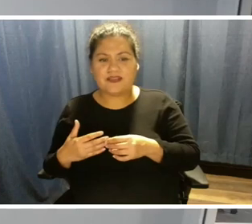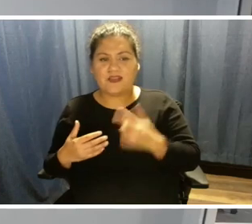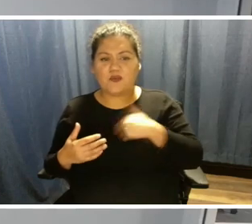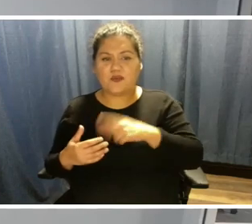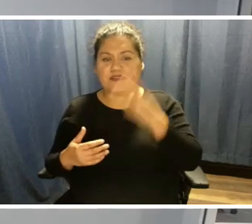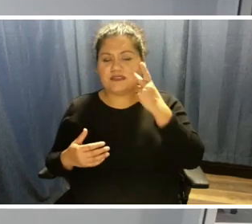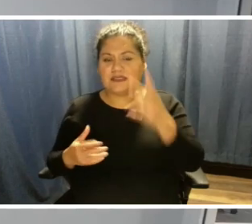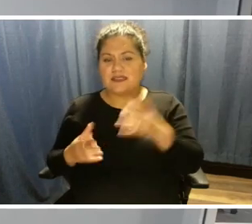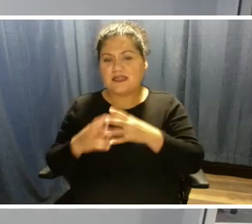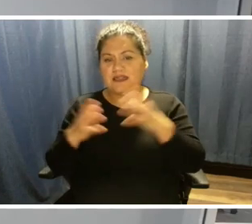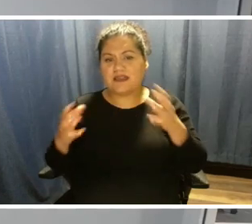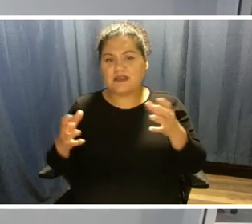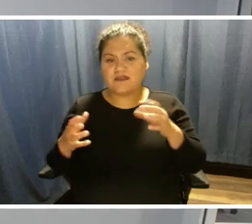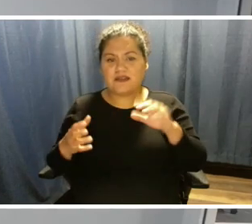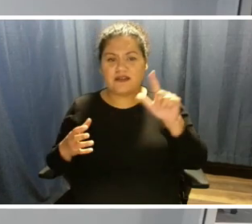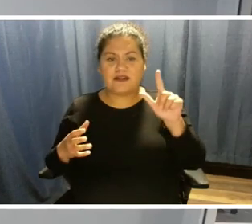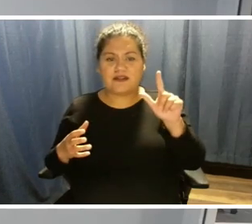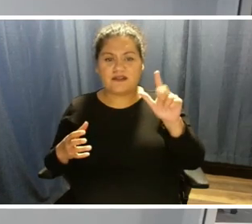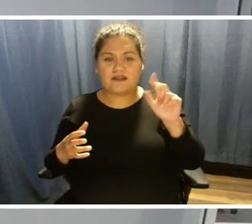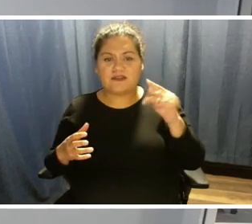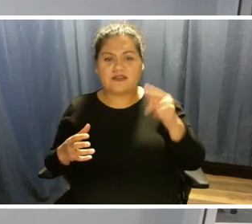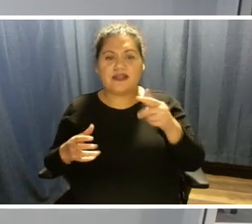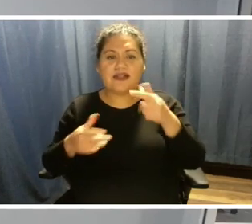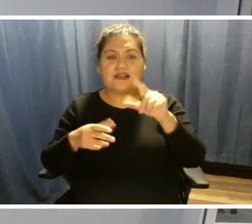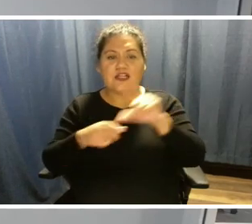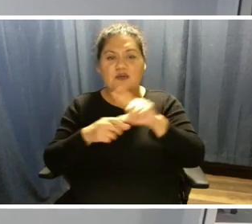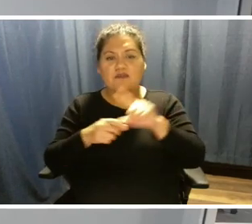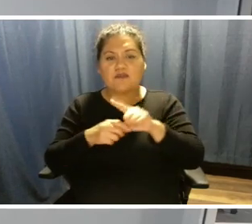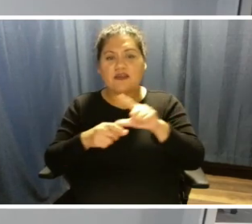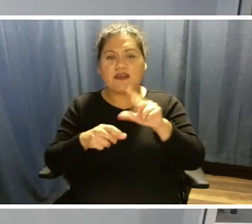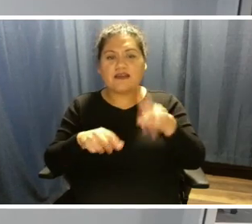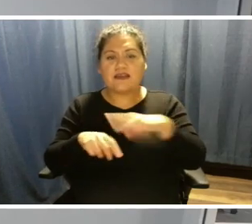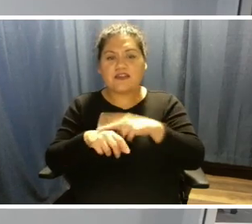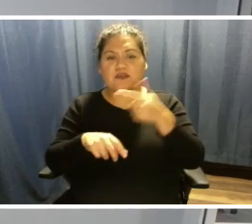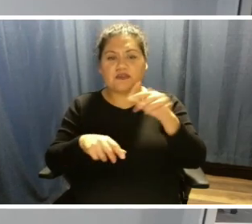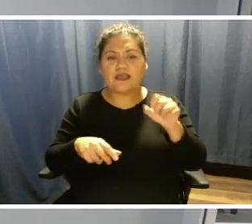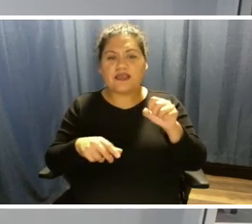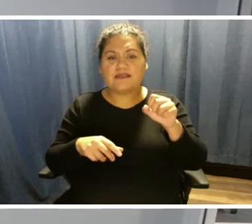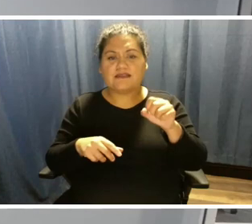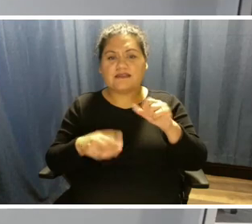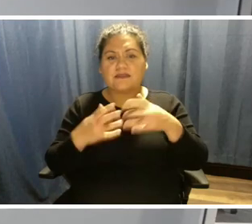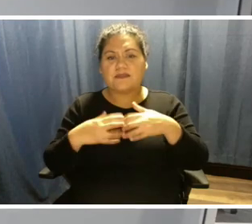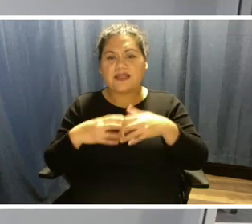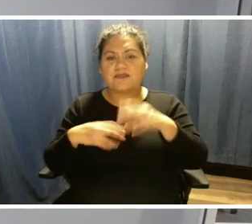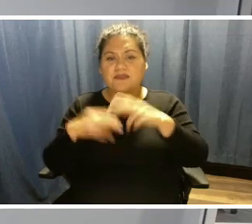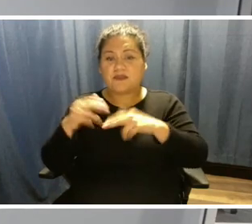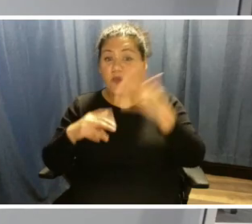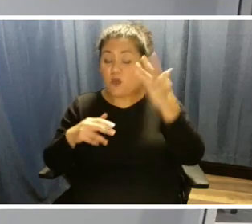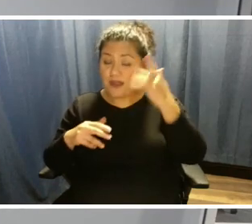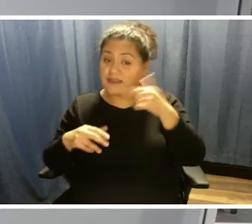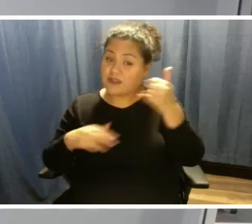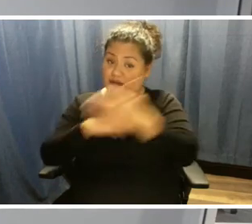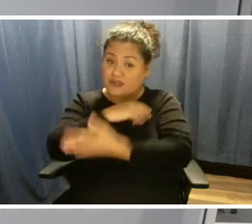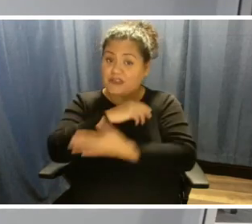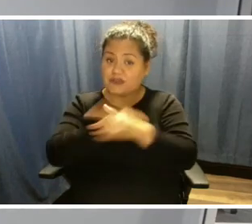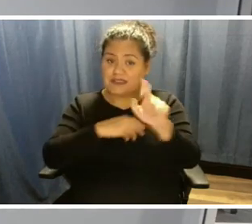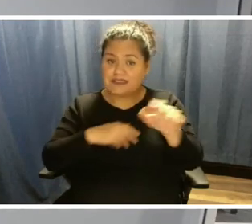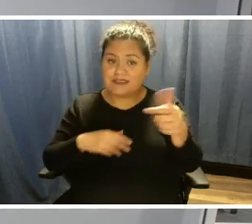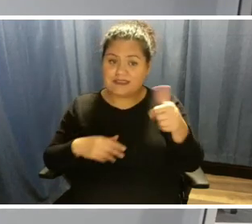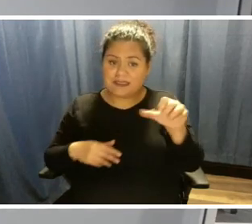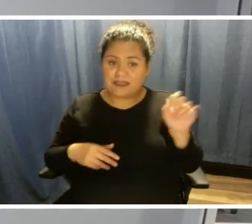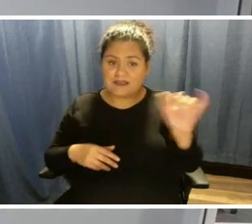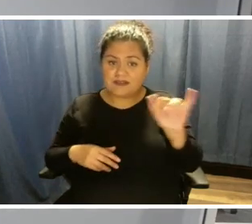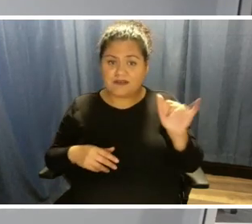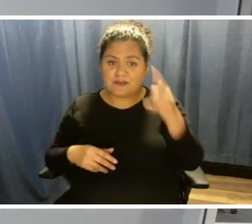LNG, liquefied natural gas plants being built because other countries need gas because of